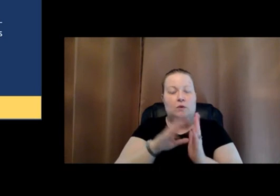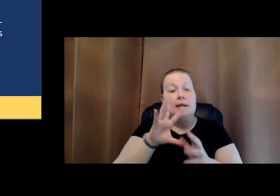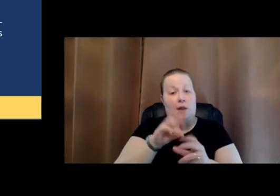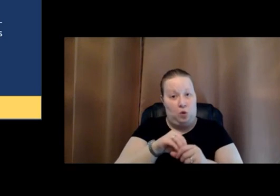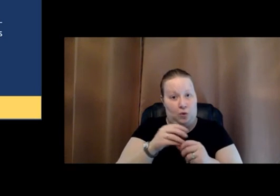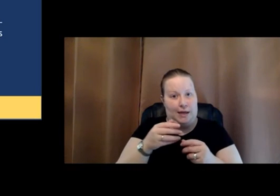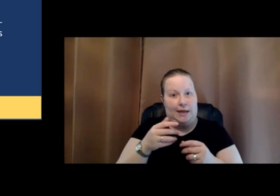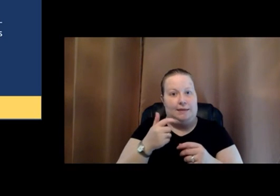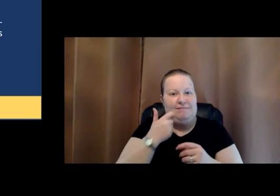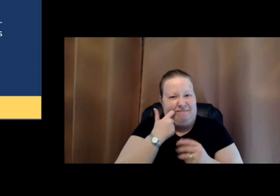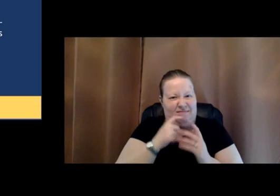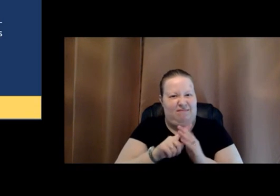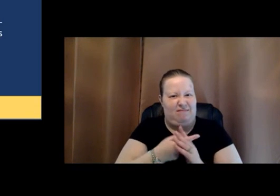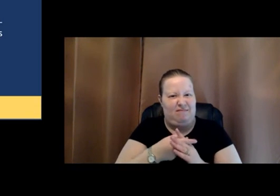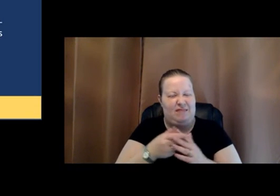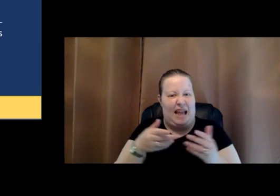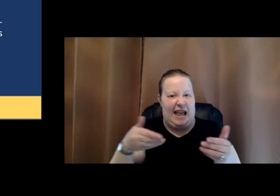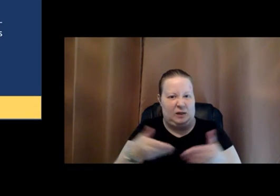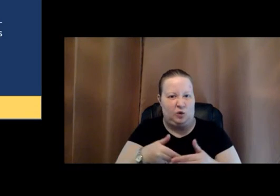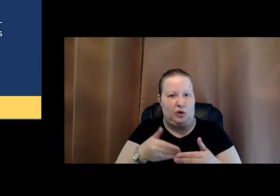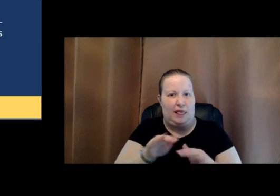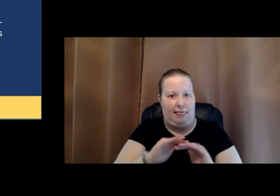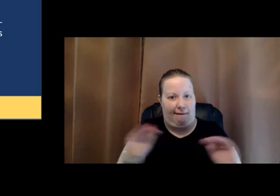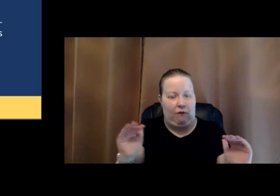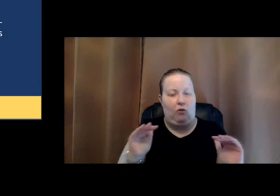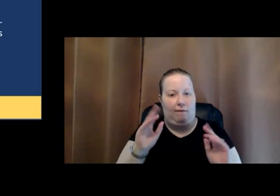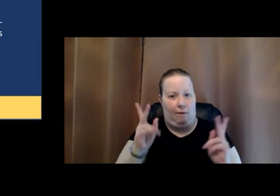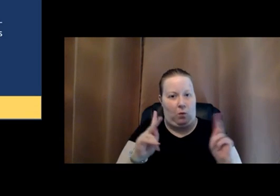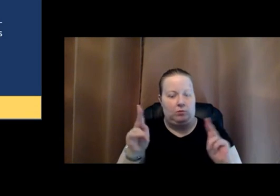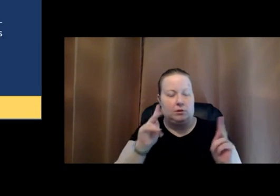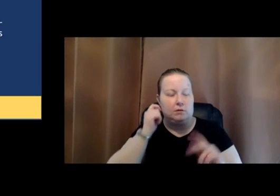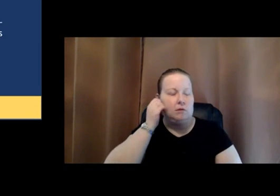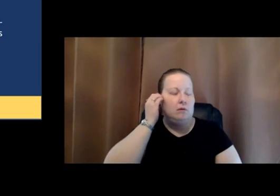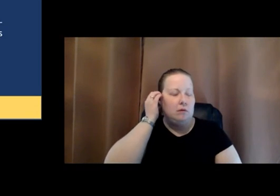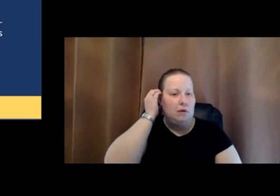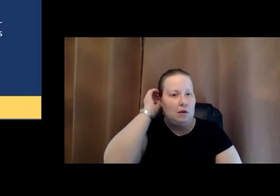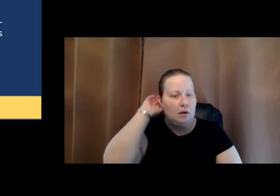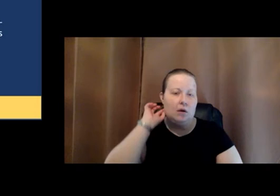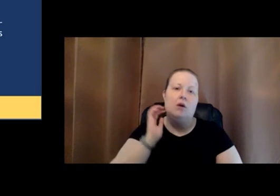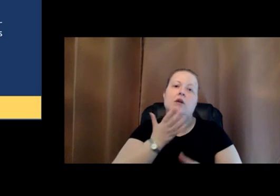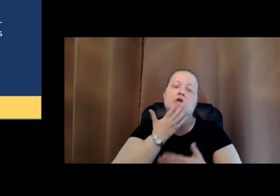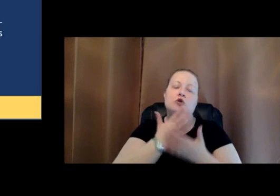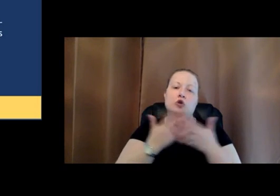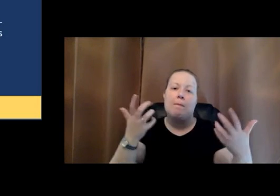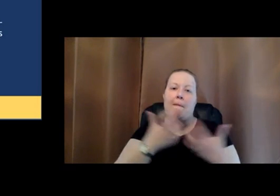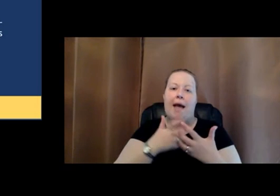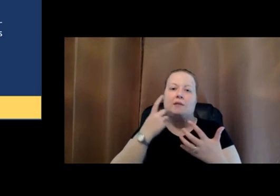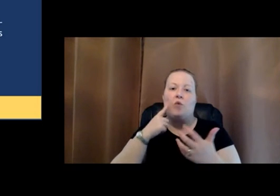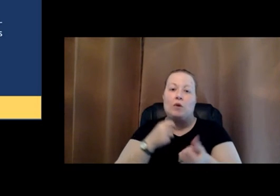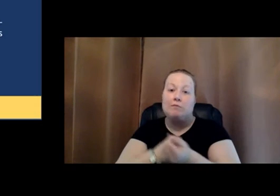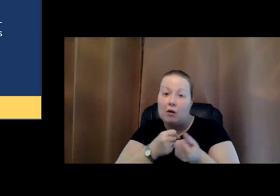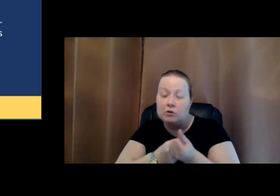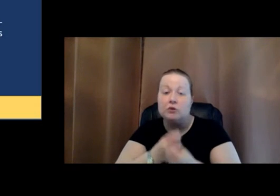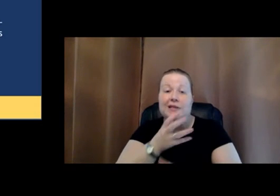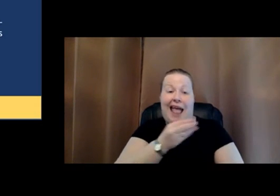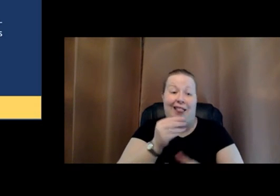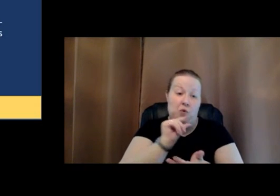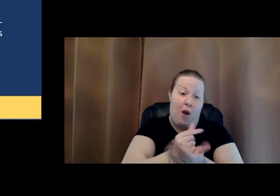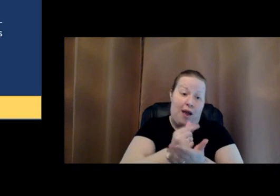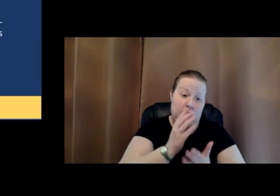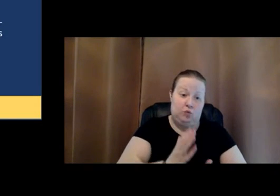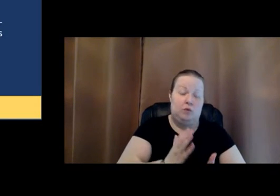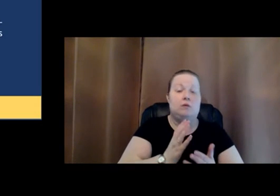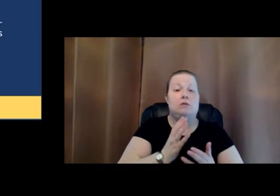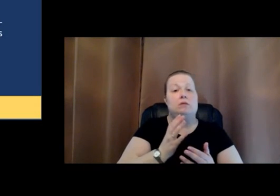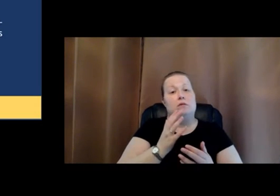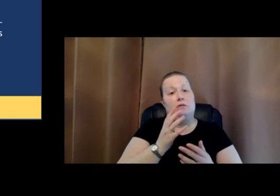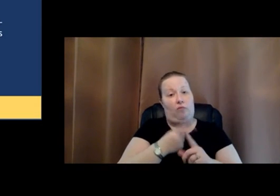folks. And so it's a good. It's a very good match for the sponsors and the graduates of the cohort to be able to